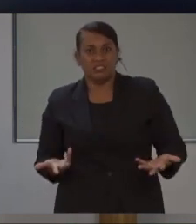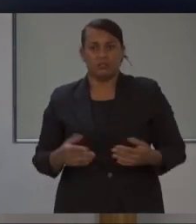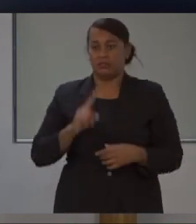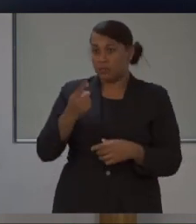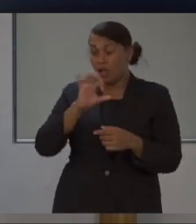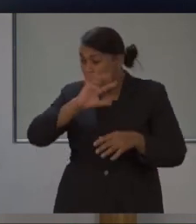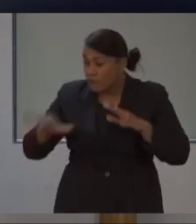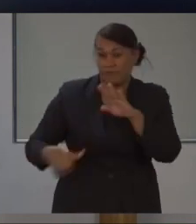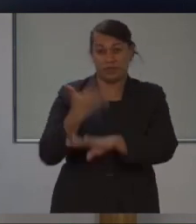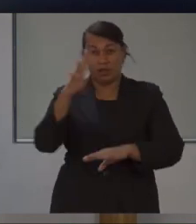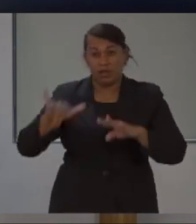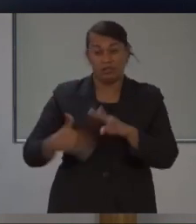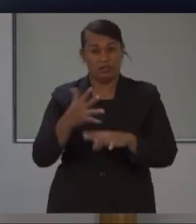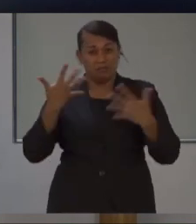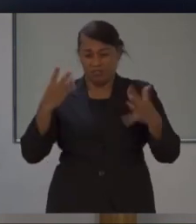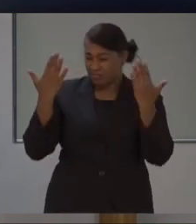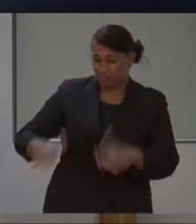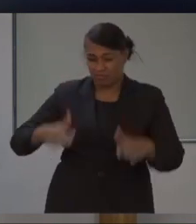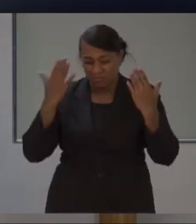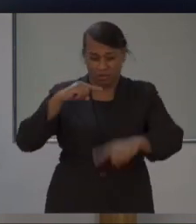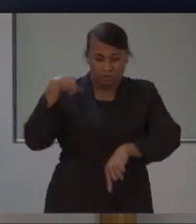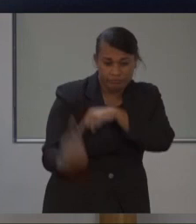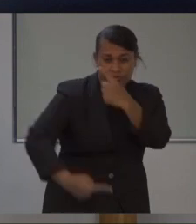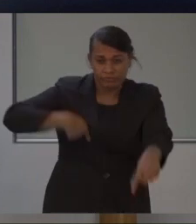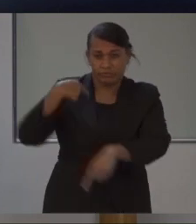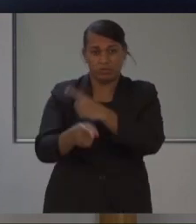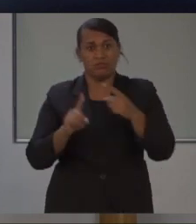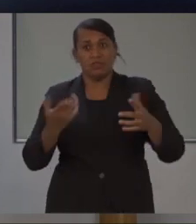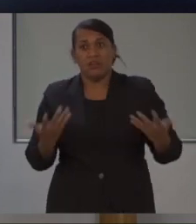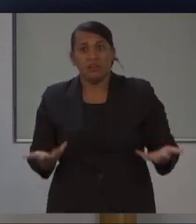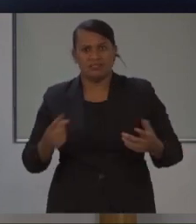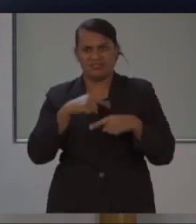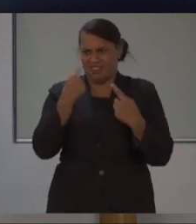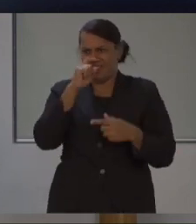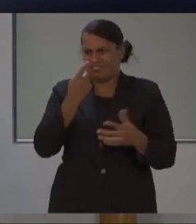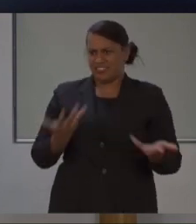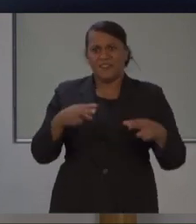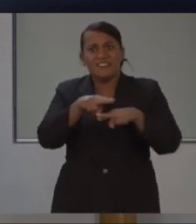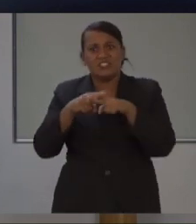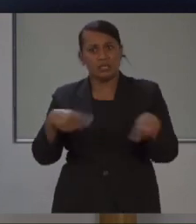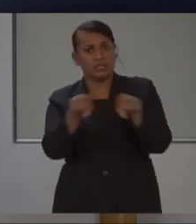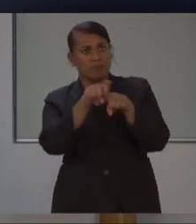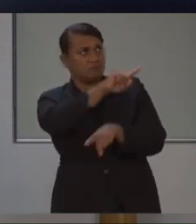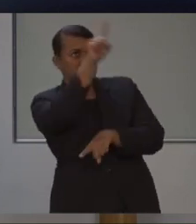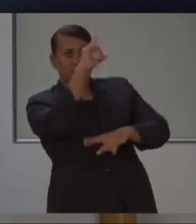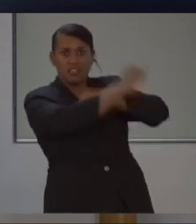thousands more add to the total. We cannot allow Fiji to fall victim to the same fate.